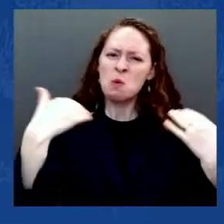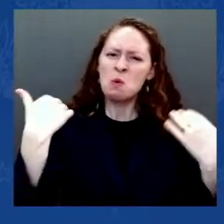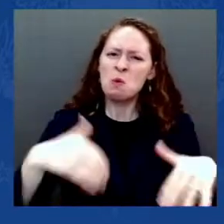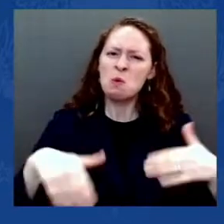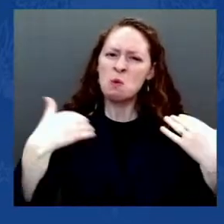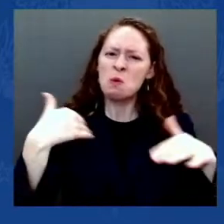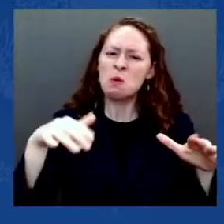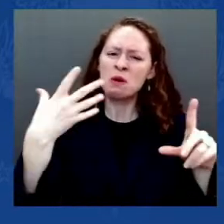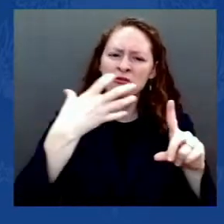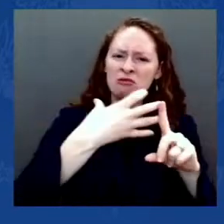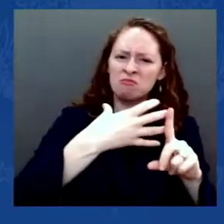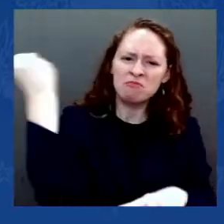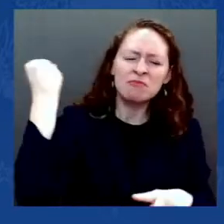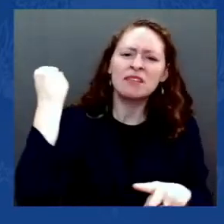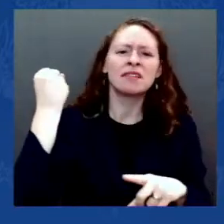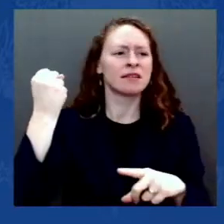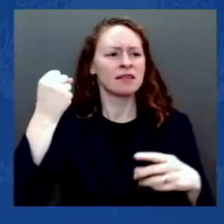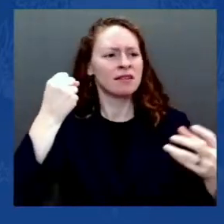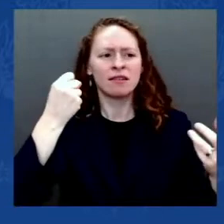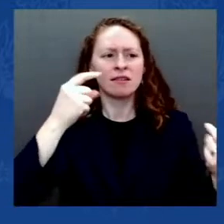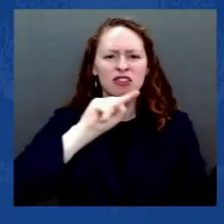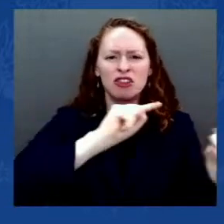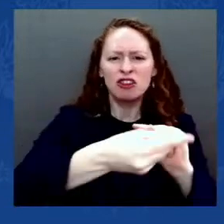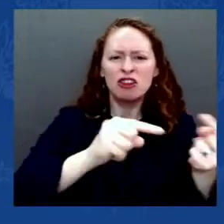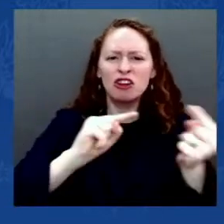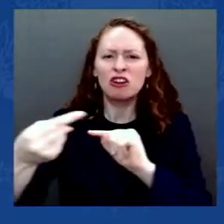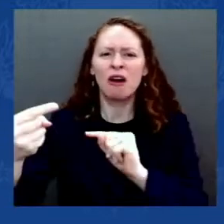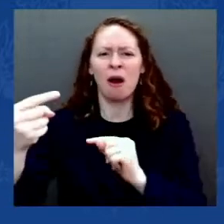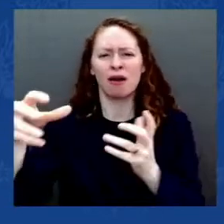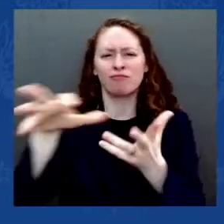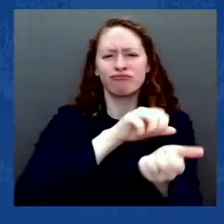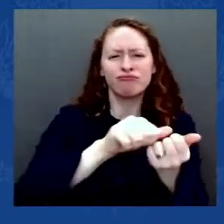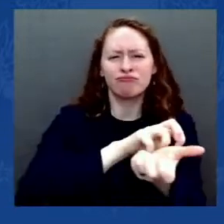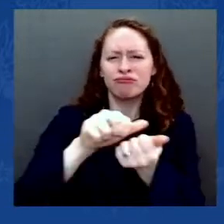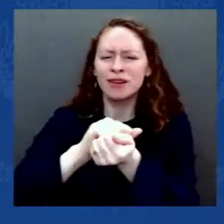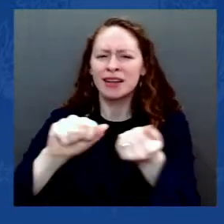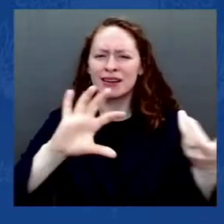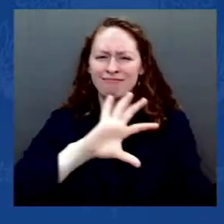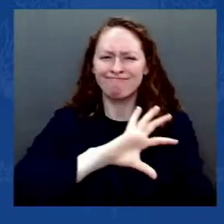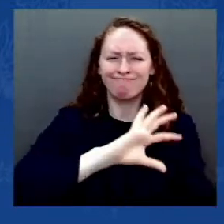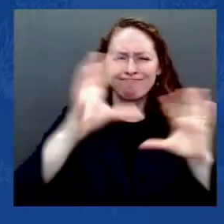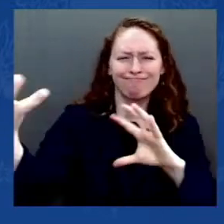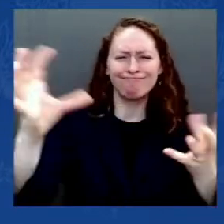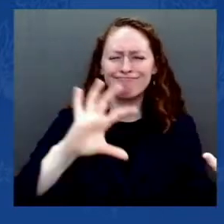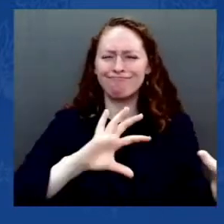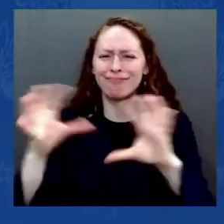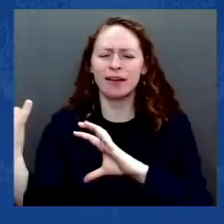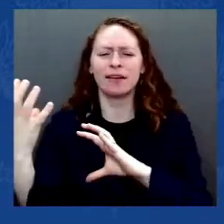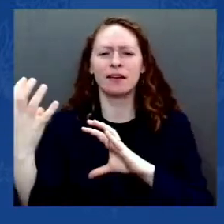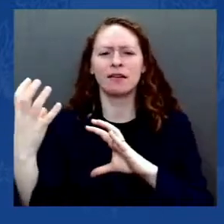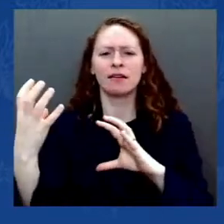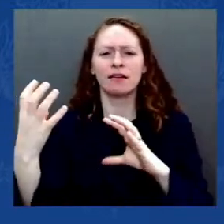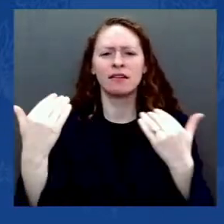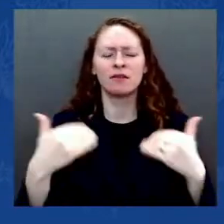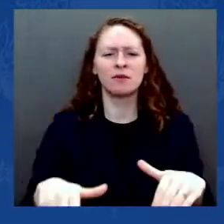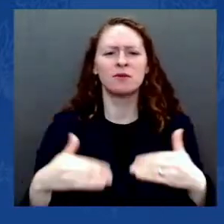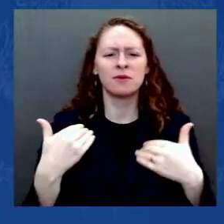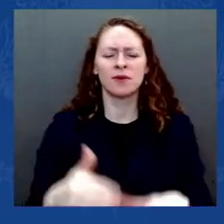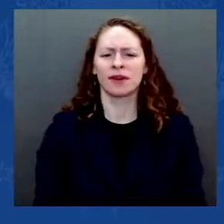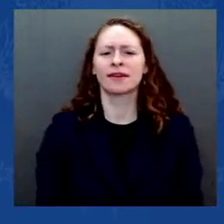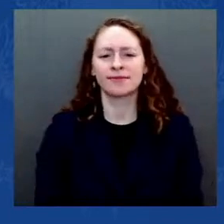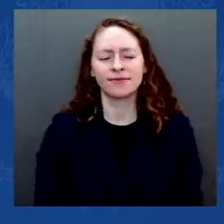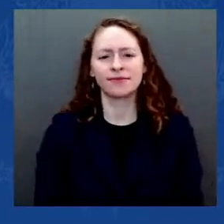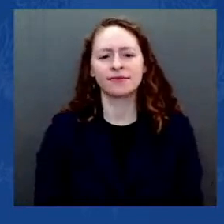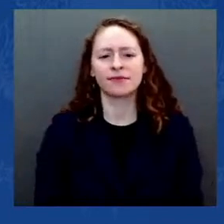What was at stake then and now is the right to have our future